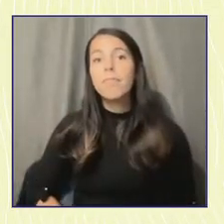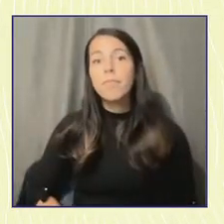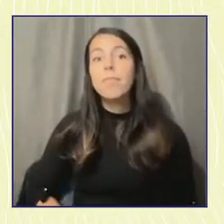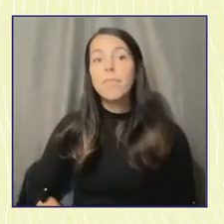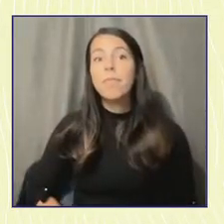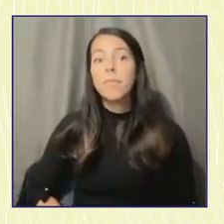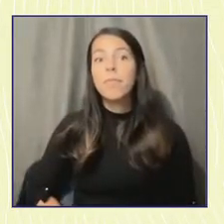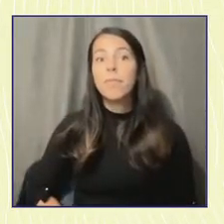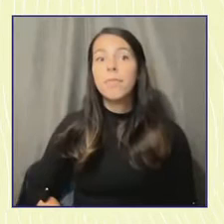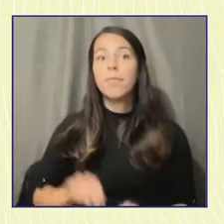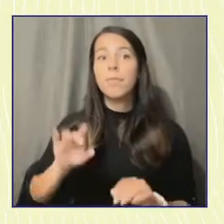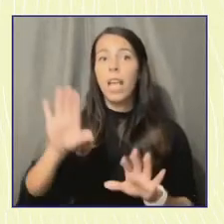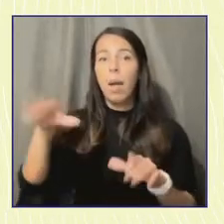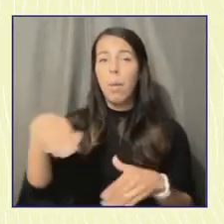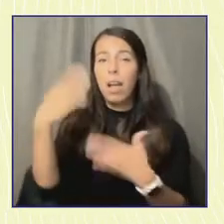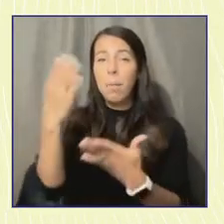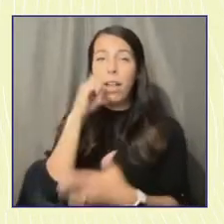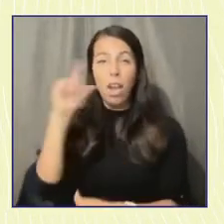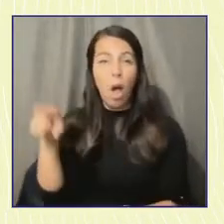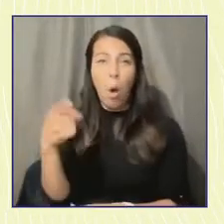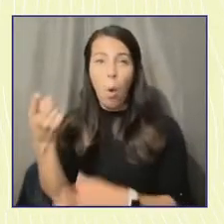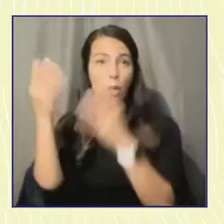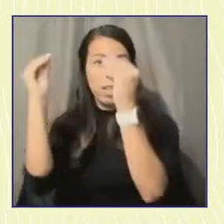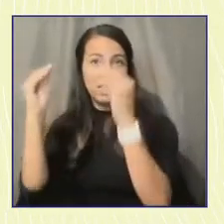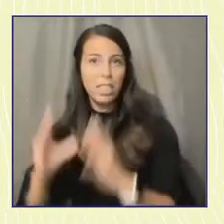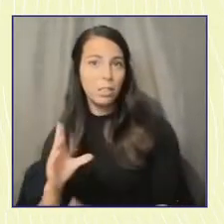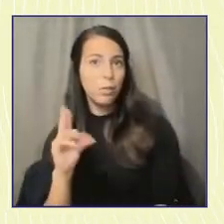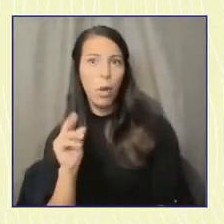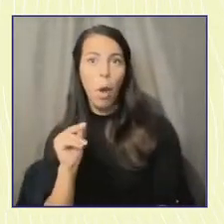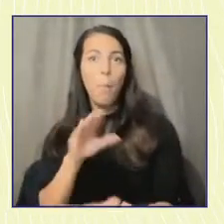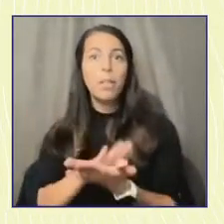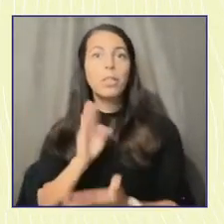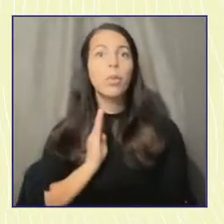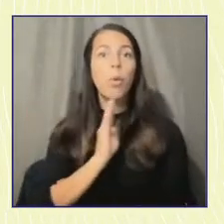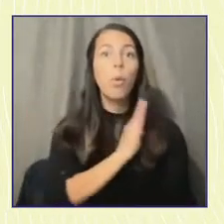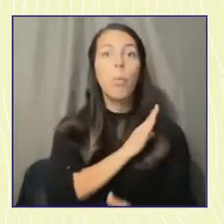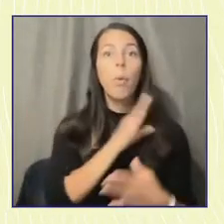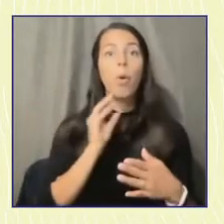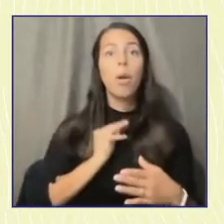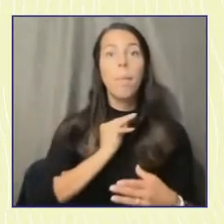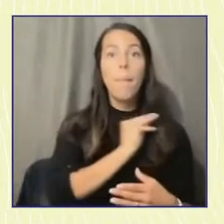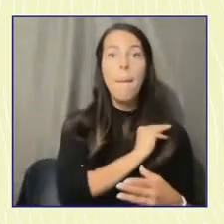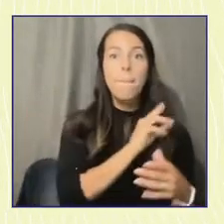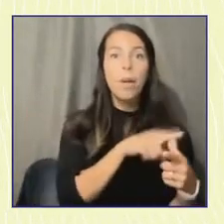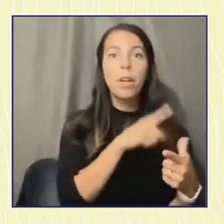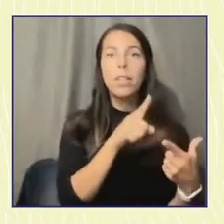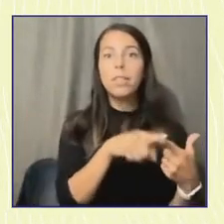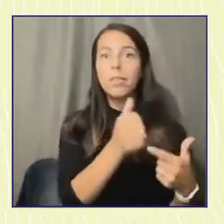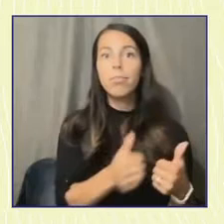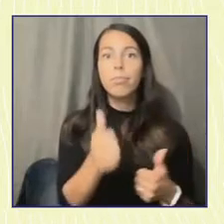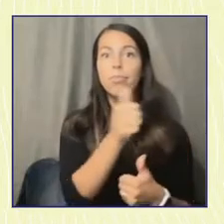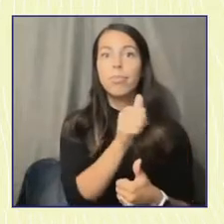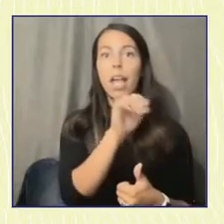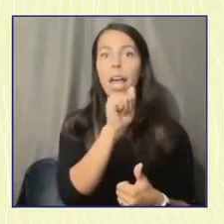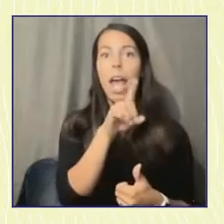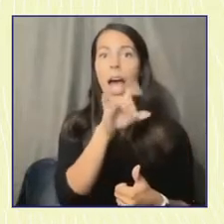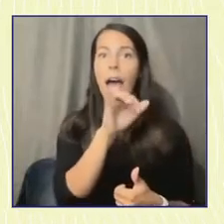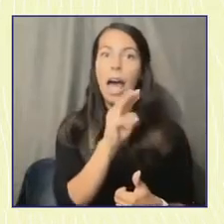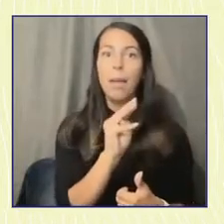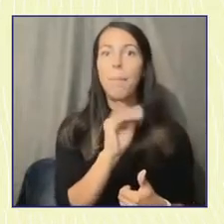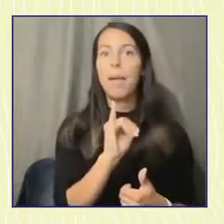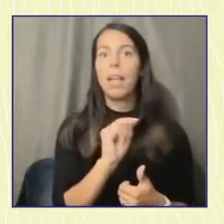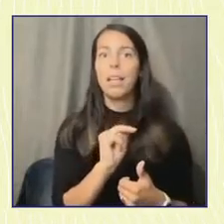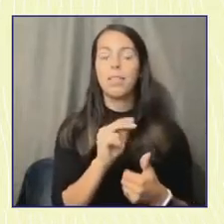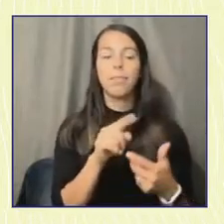teachers, but administrators, school board members, parents, local nonprofits, election administrators, and for